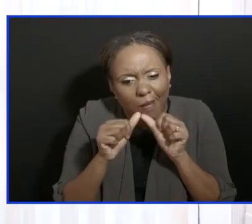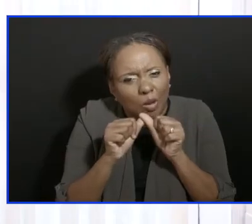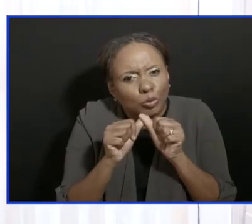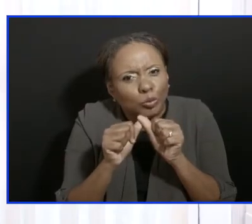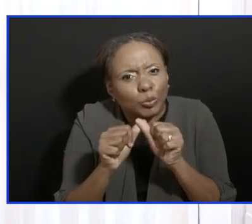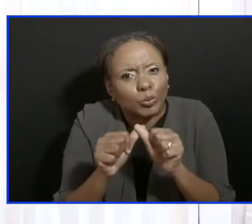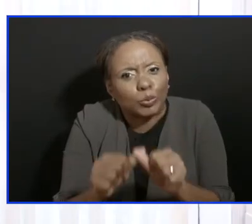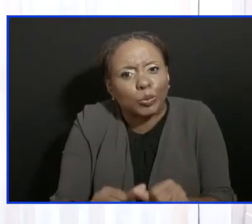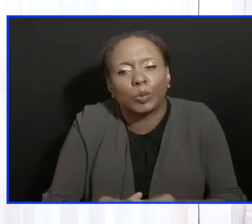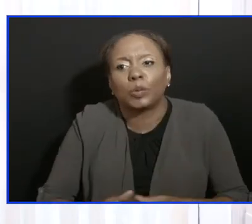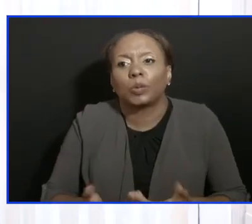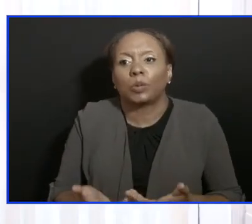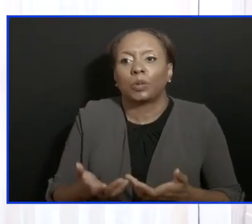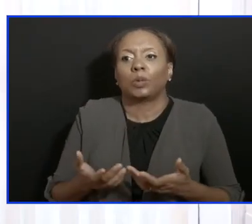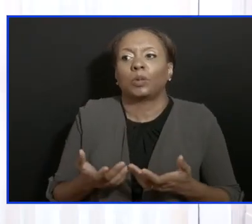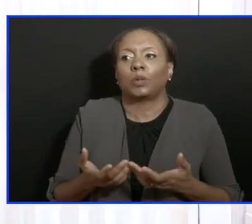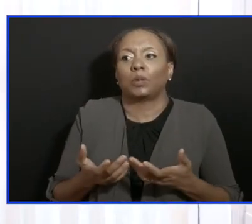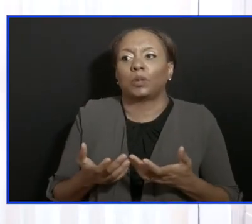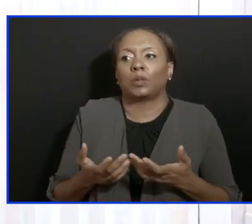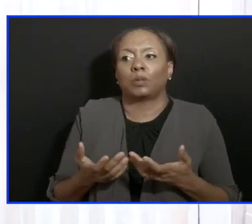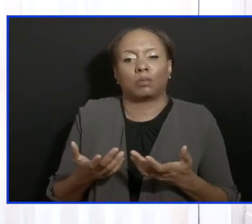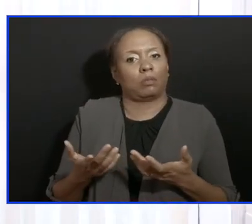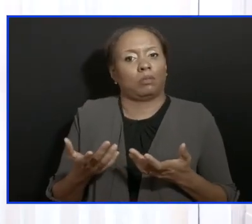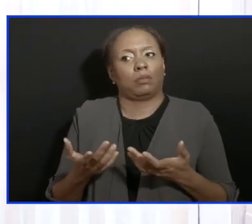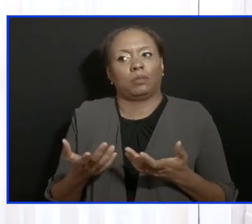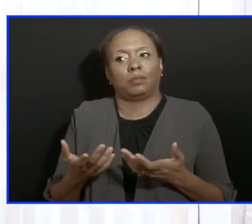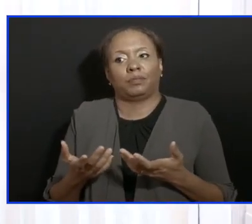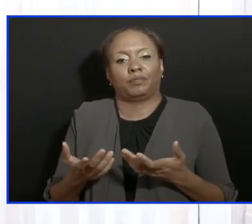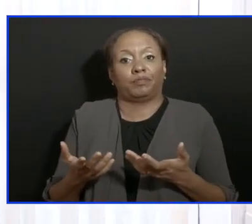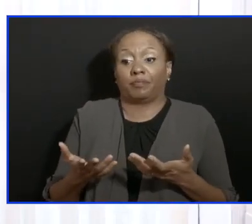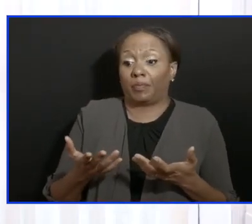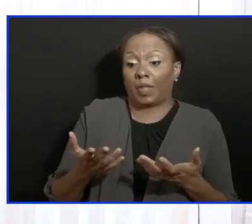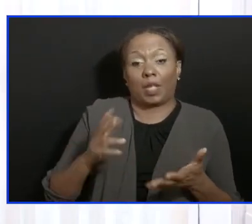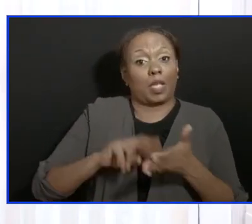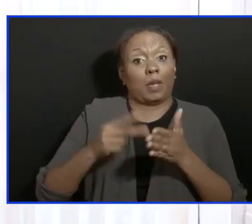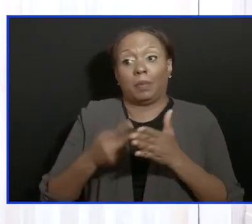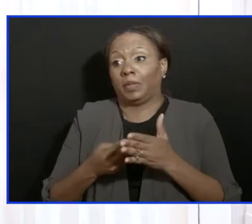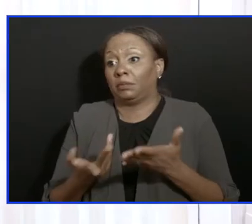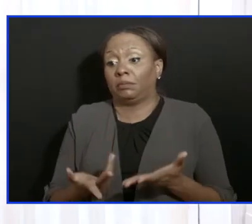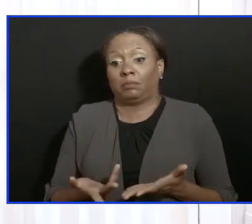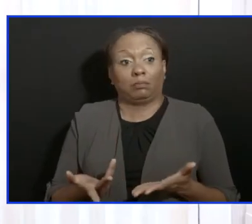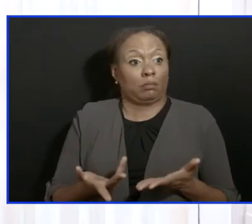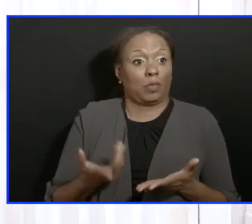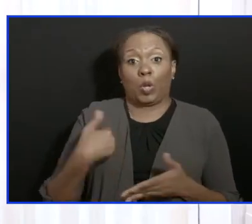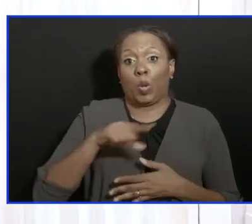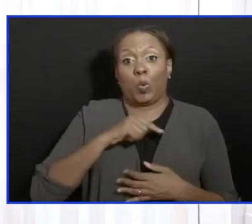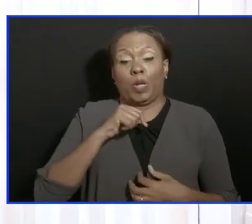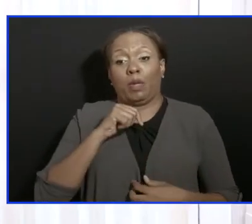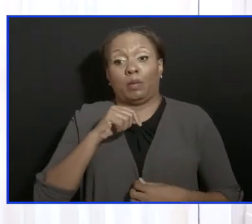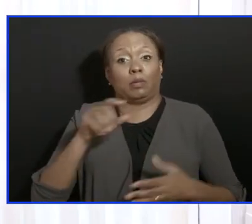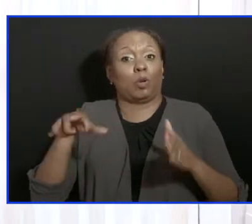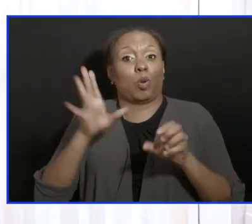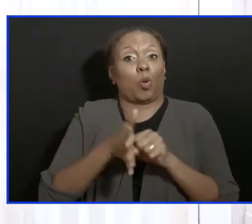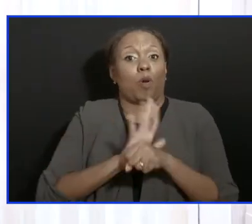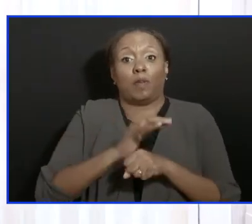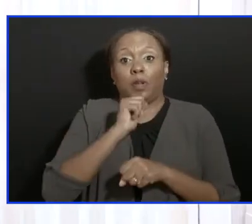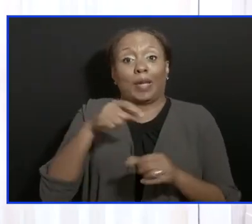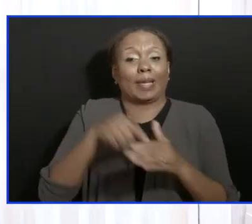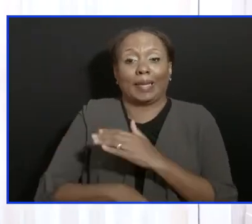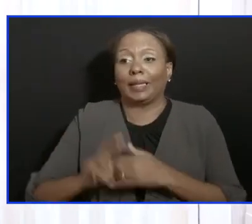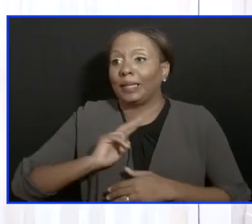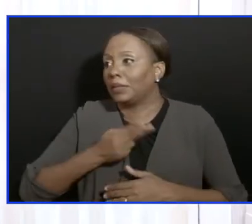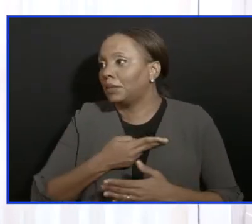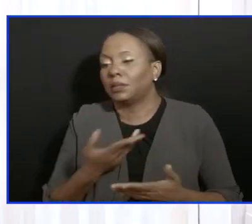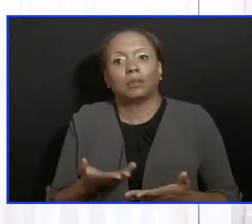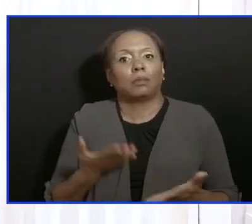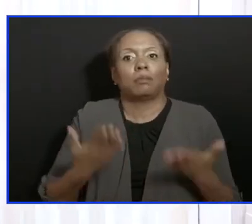instead of dying from COVID, we'll starve to death. And instead of dying from COVID, we'll have a lot of people literally ending up in the psychiatric